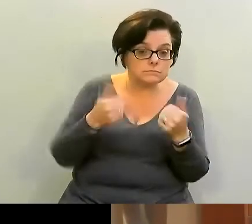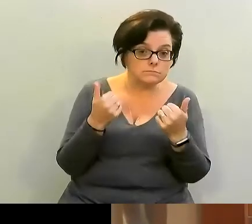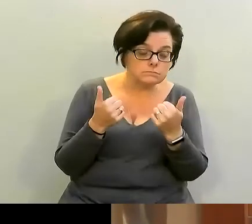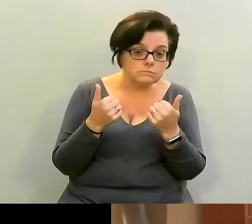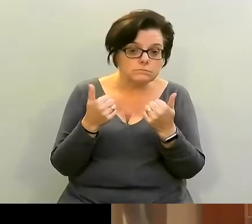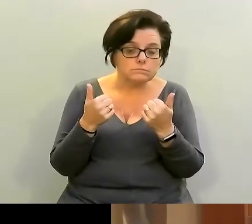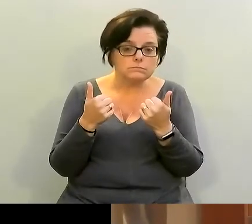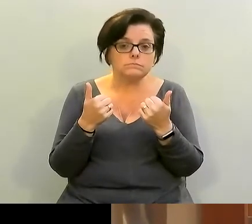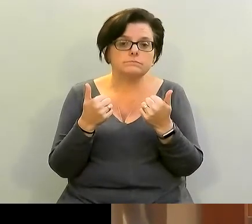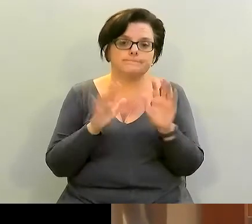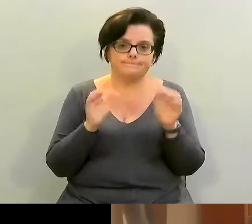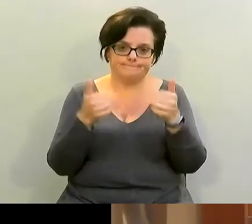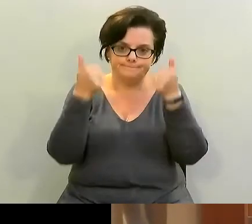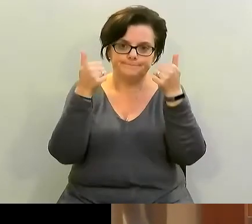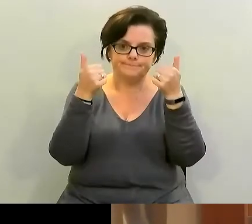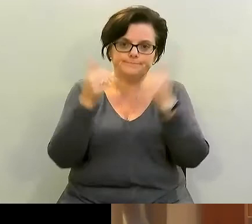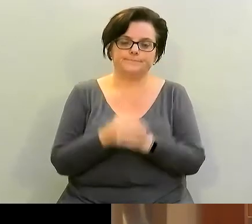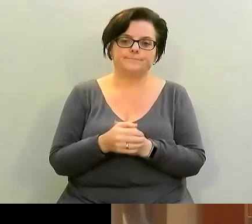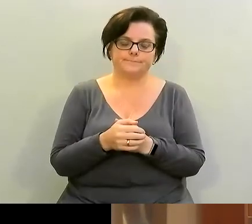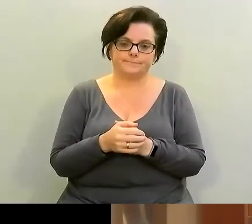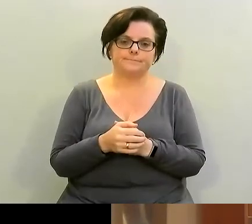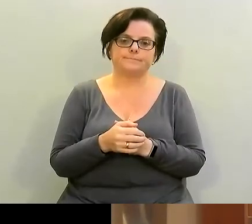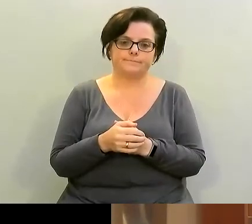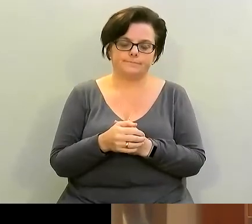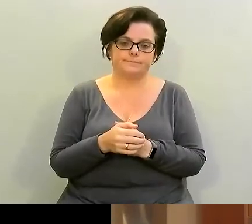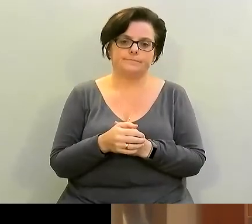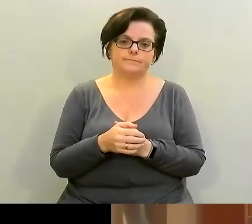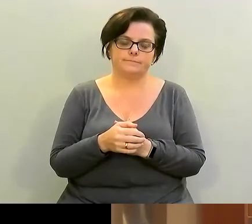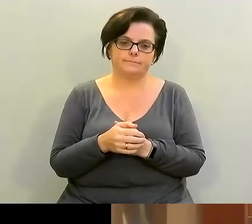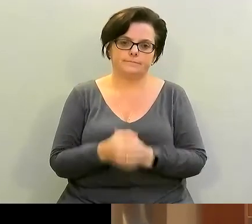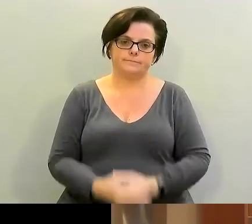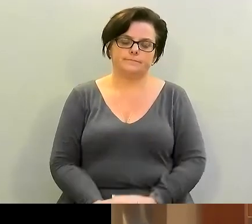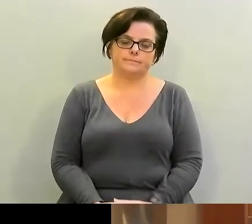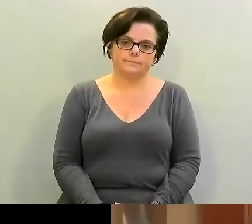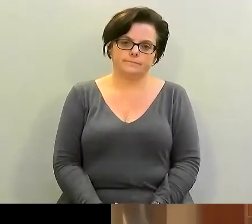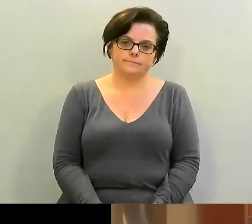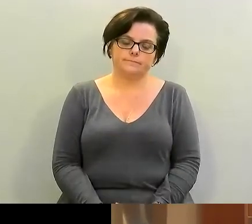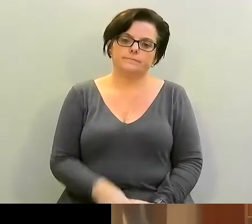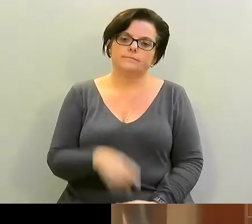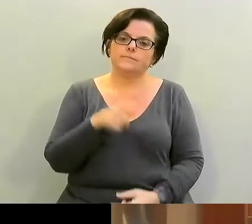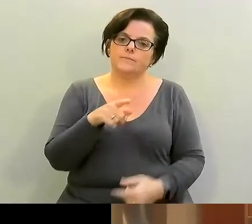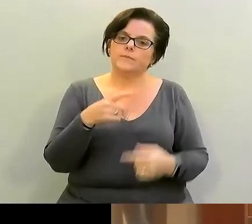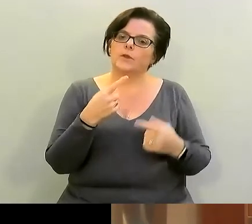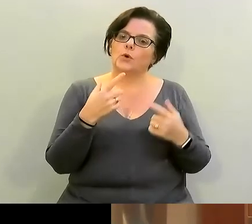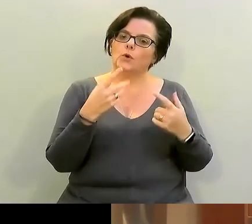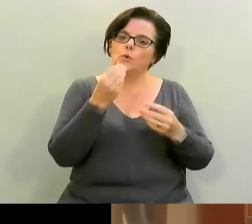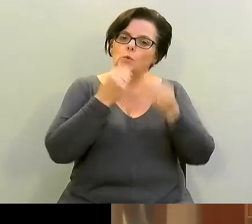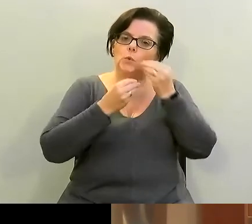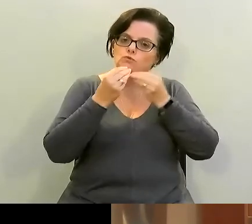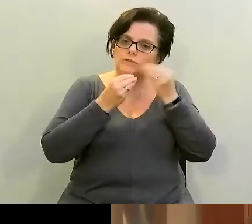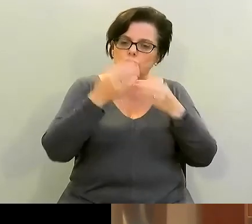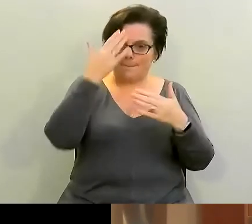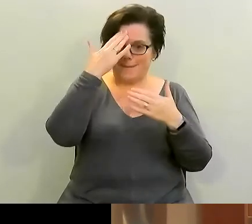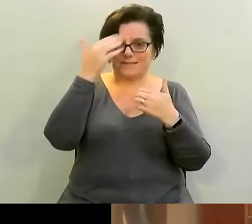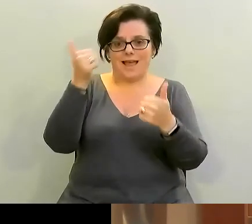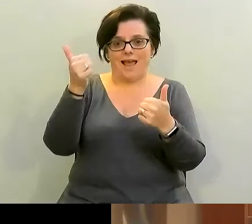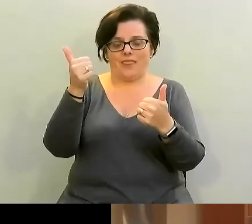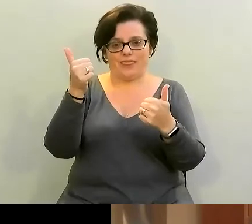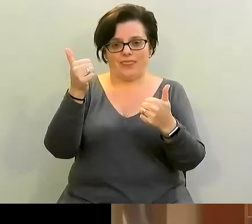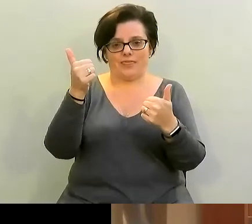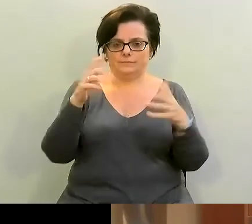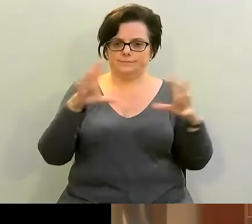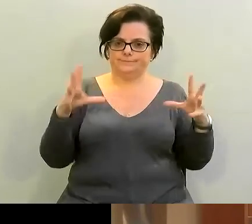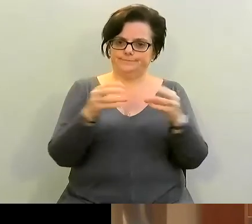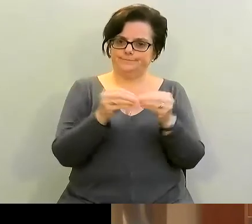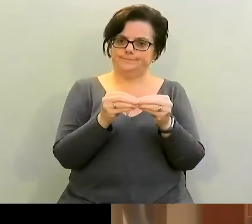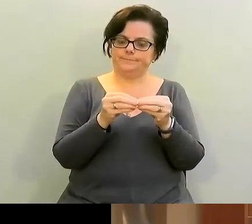thumbs up from people okay great so in nutrition and mental health what's evolved is that there